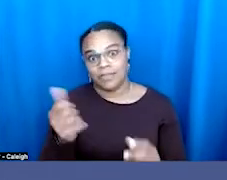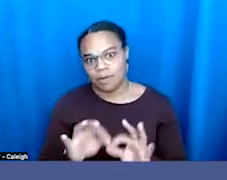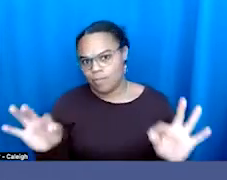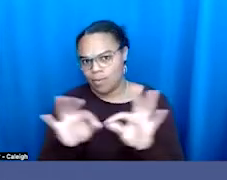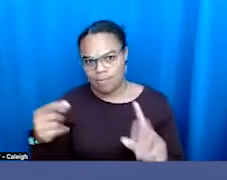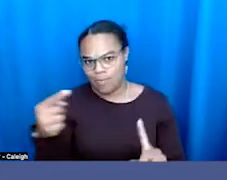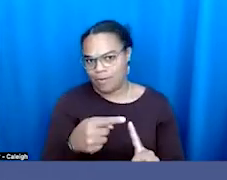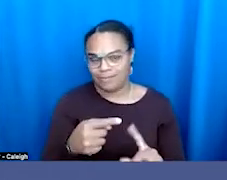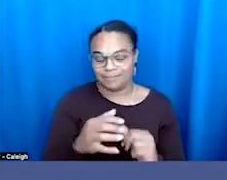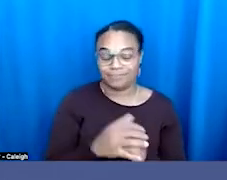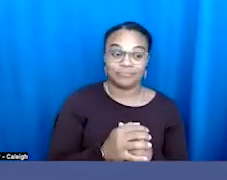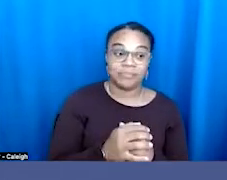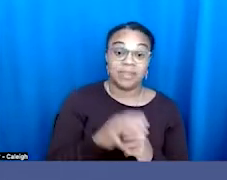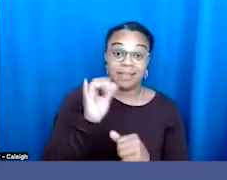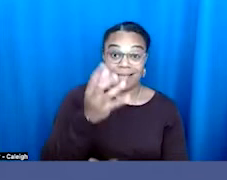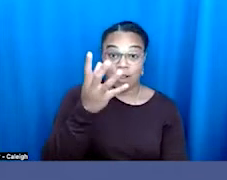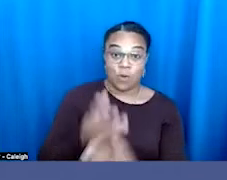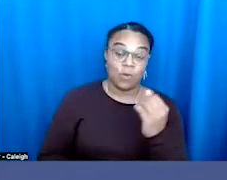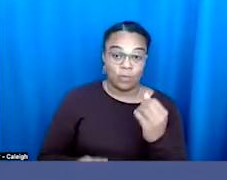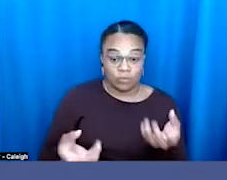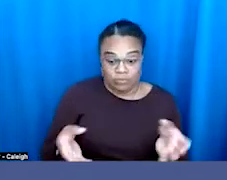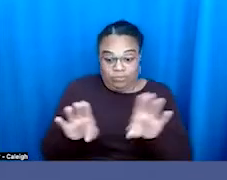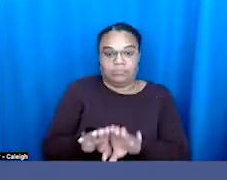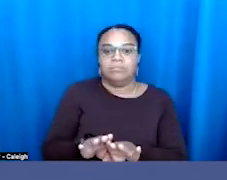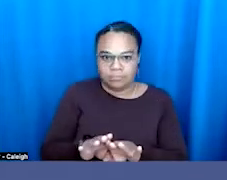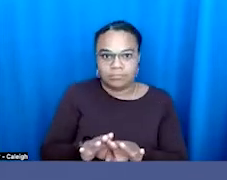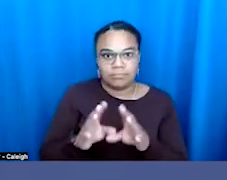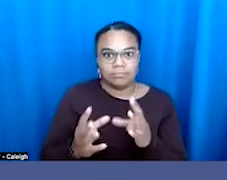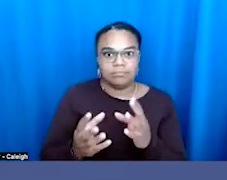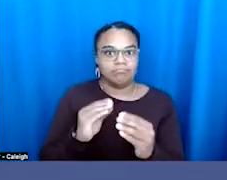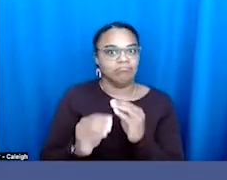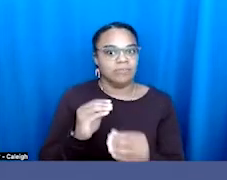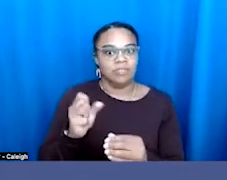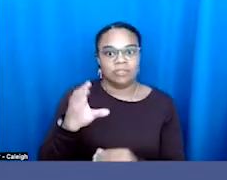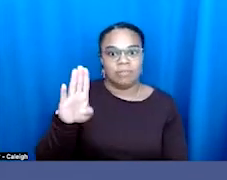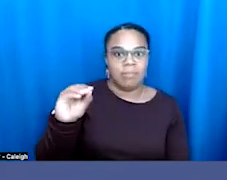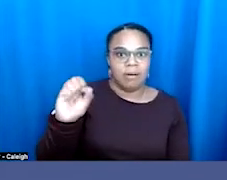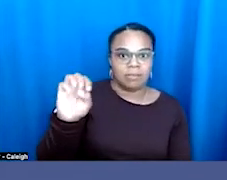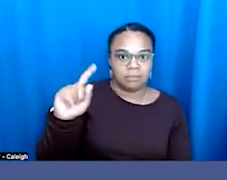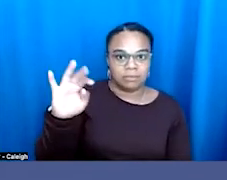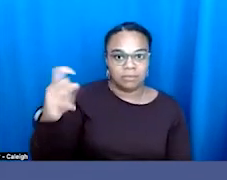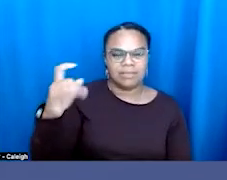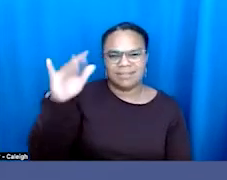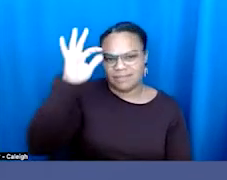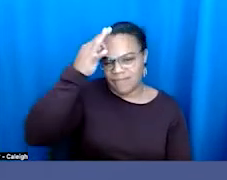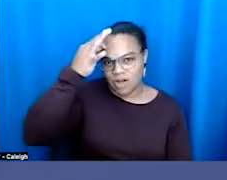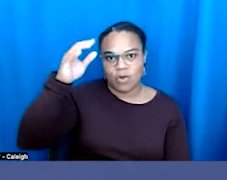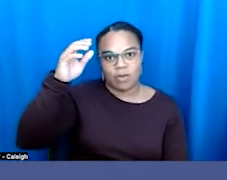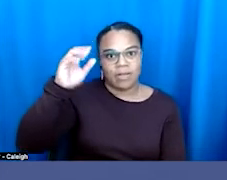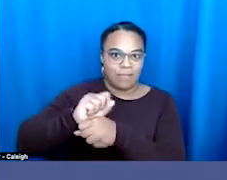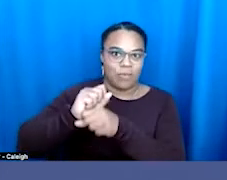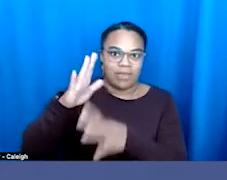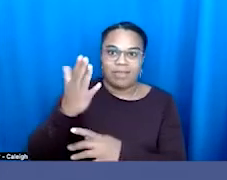gap that was left behind with Bostock. So whereas Bostock sets a federal employer at 15 or over,